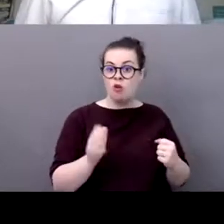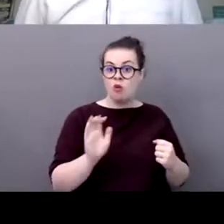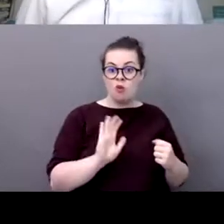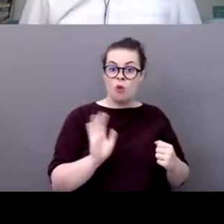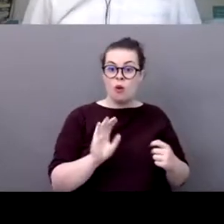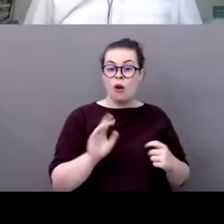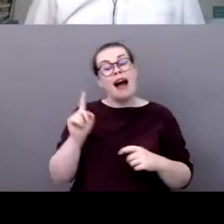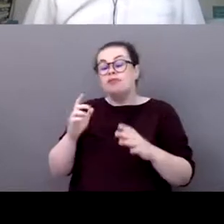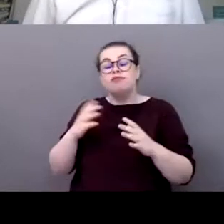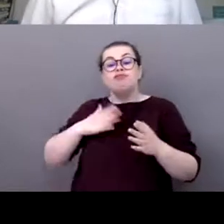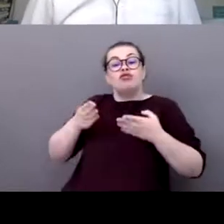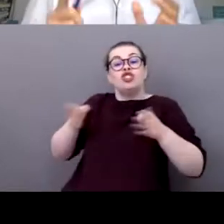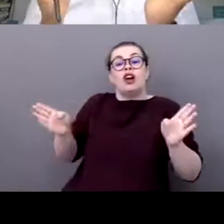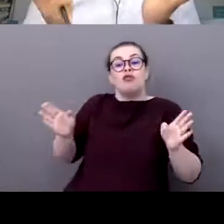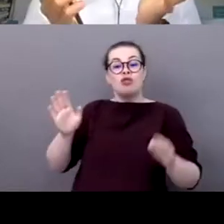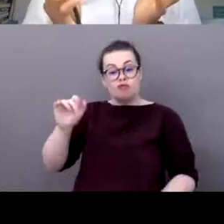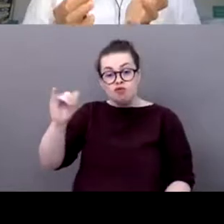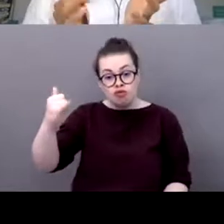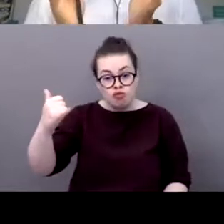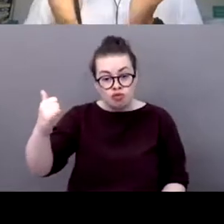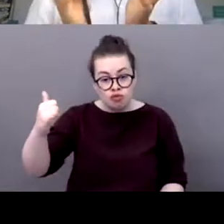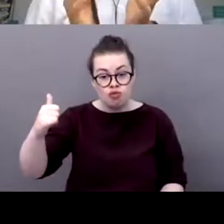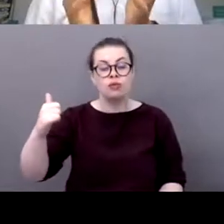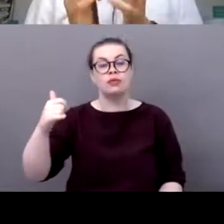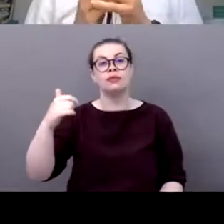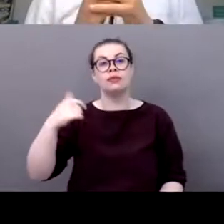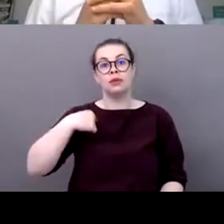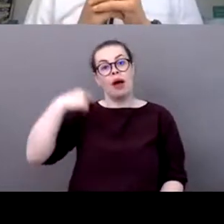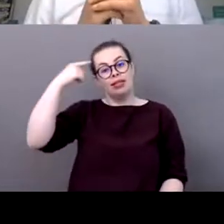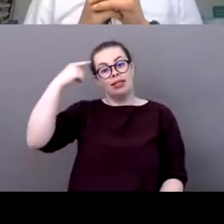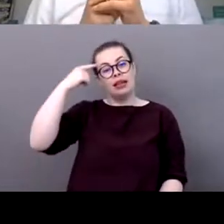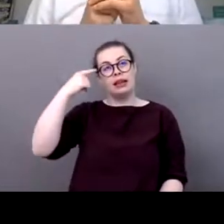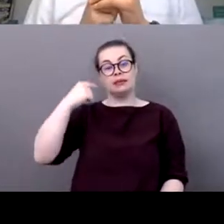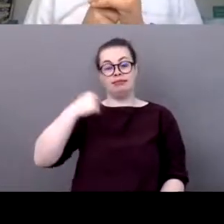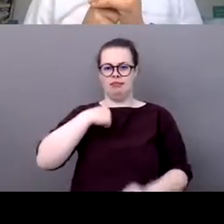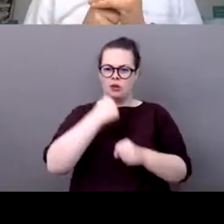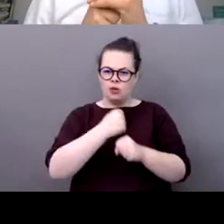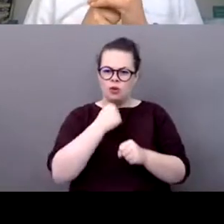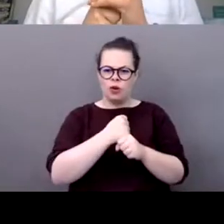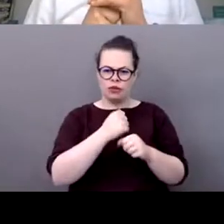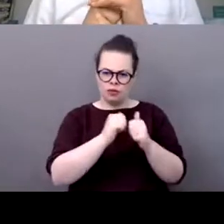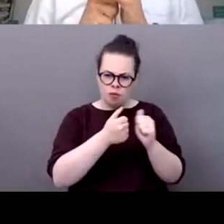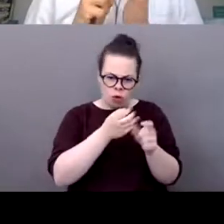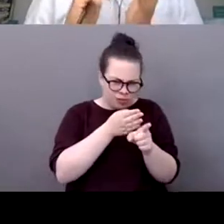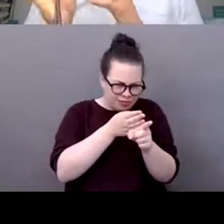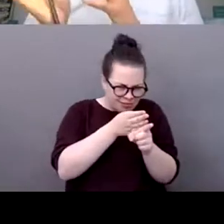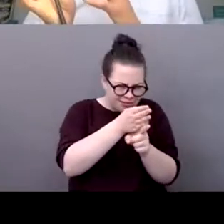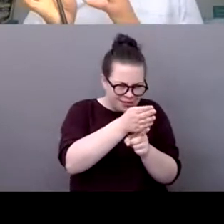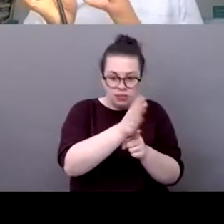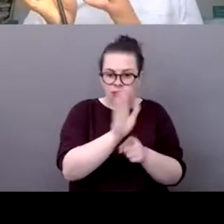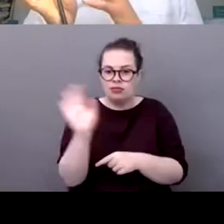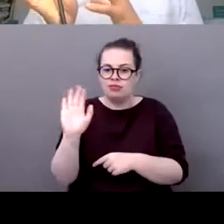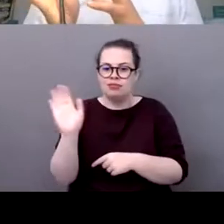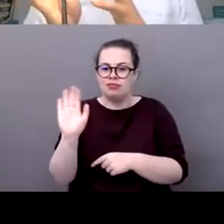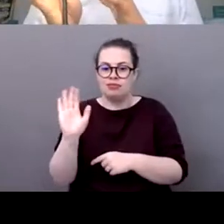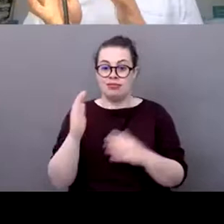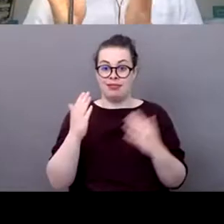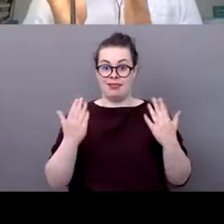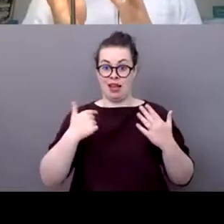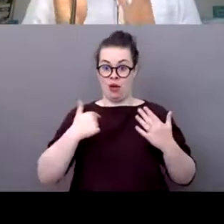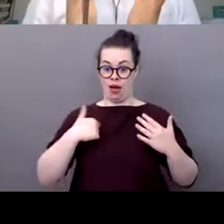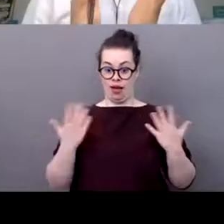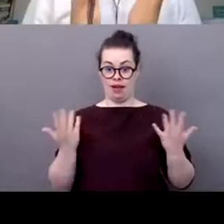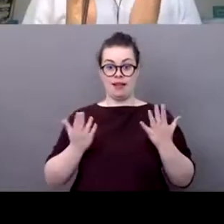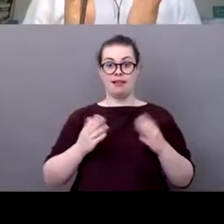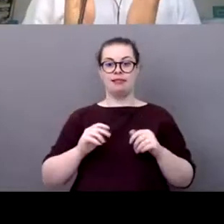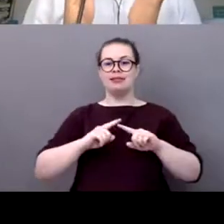definitely but but i think the parallel which would be interesting is is to because i've been working with a lot of companies so i think there is